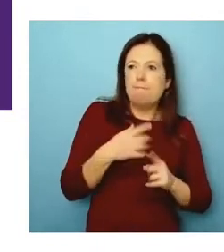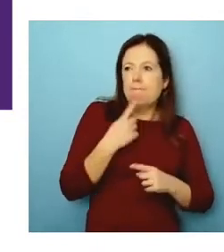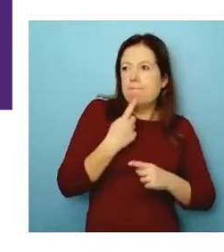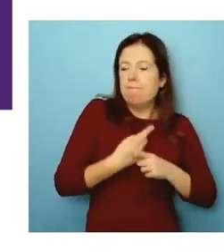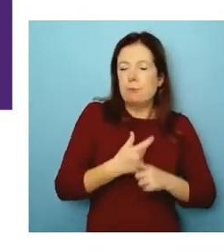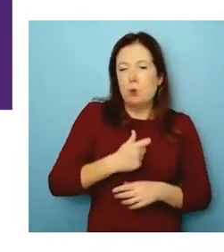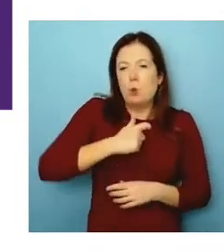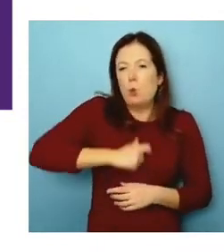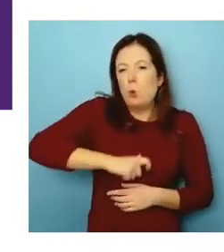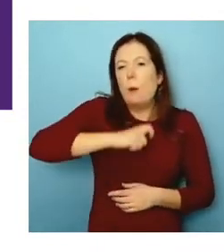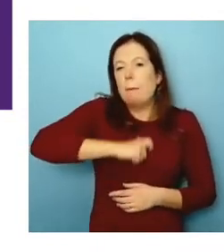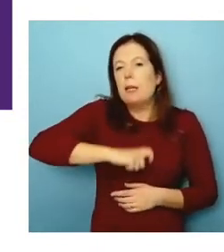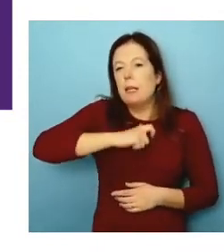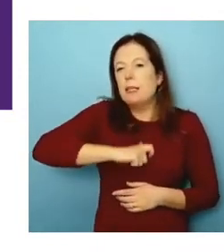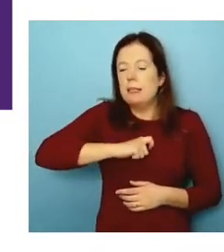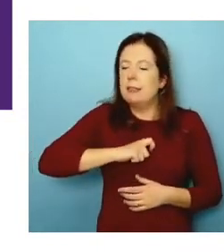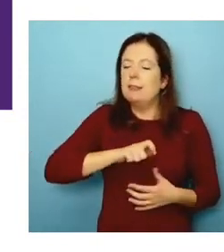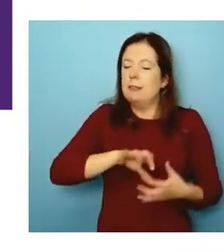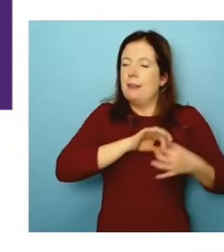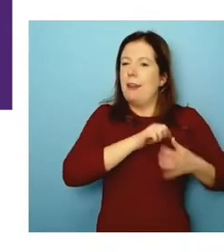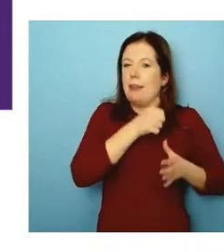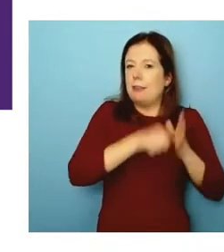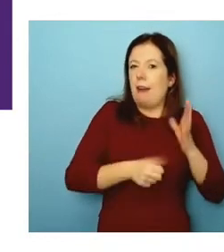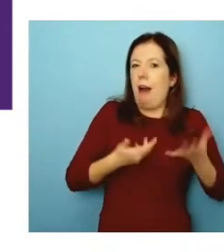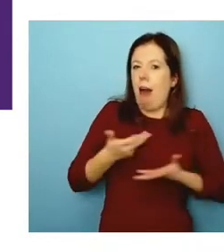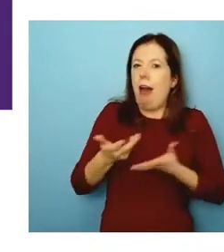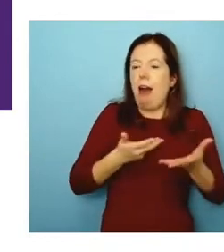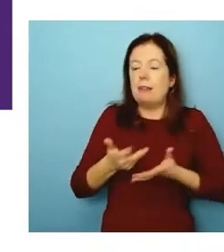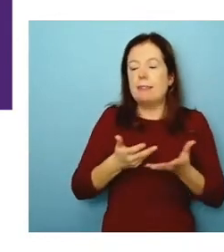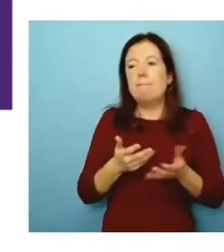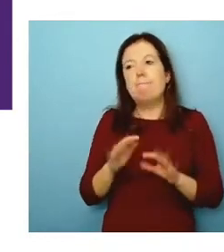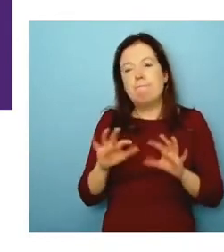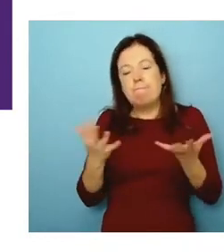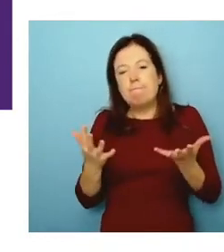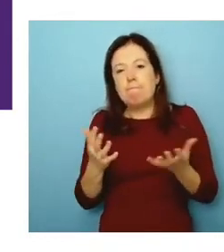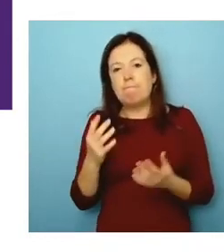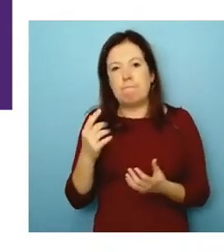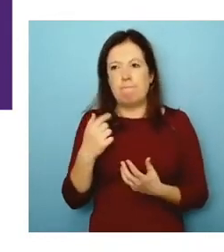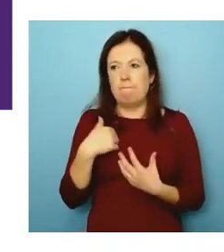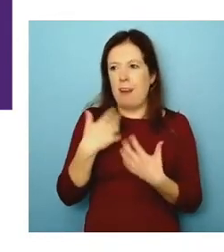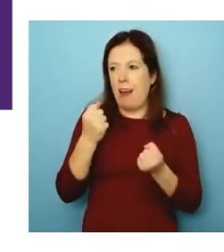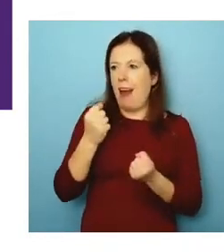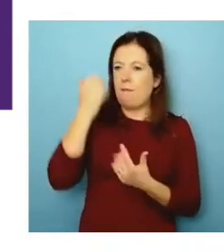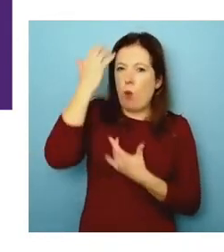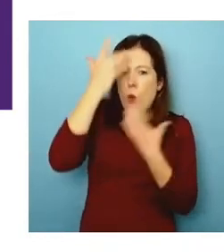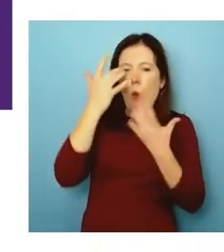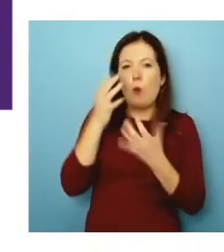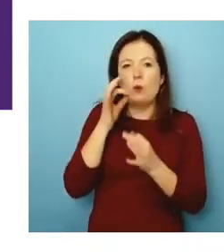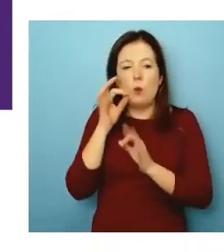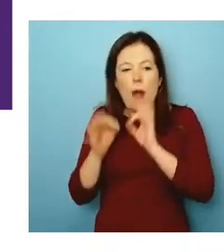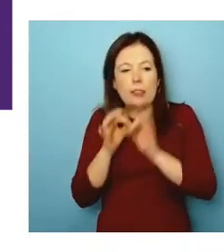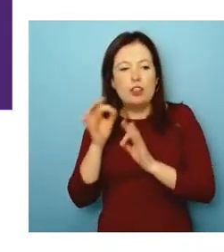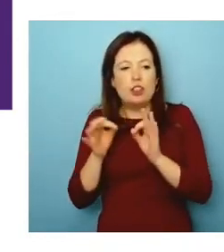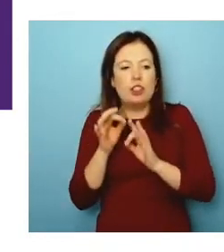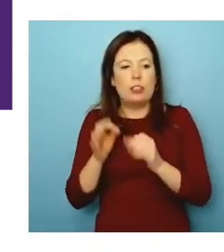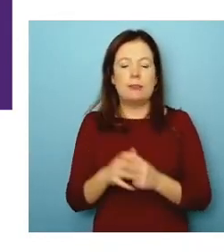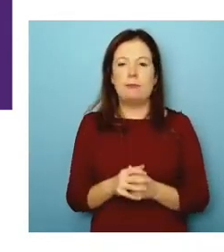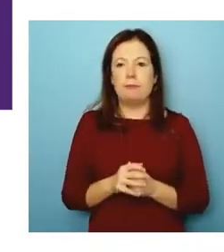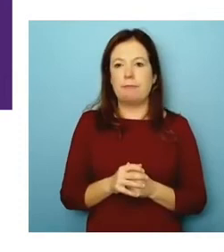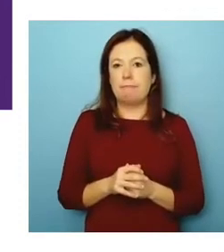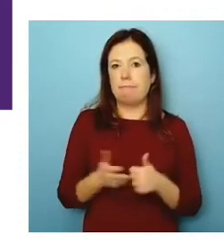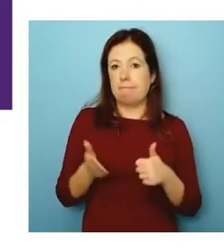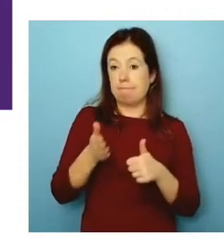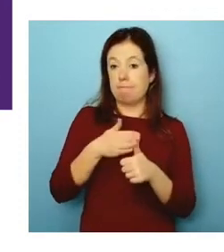that's where we started. And there's a sort of couple of, couple of thoughts and questions I wanted to tease out. One is,